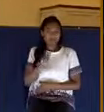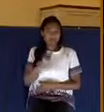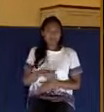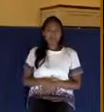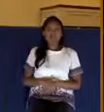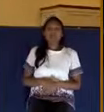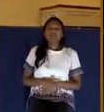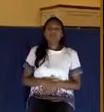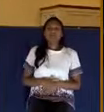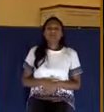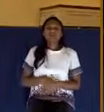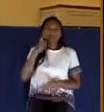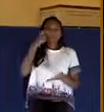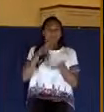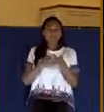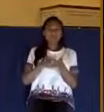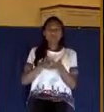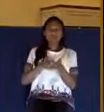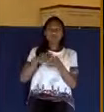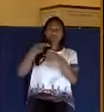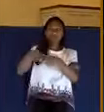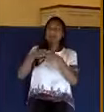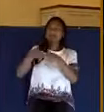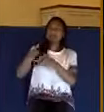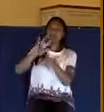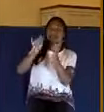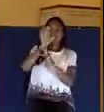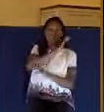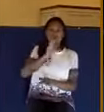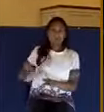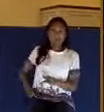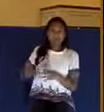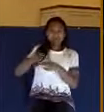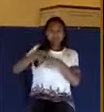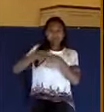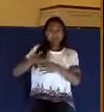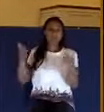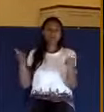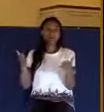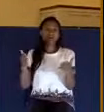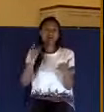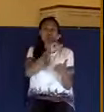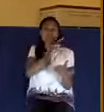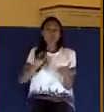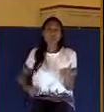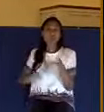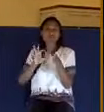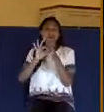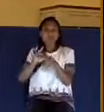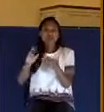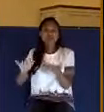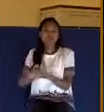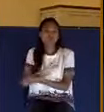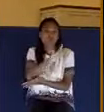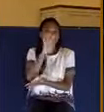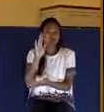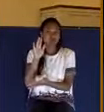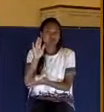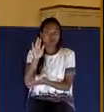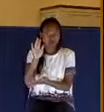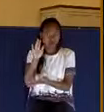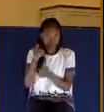here. My brethren, have not the faith of our Lord Jesus, the Lord of what? Of glory, right? You guys with me?